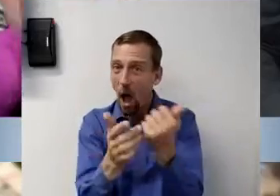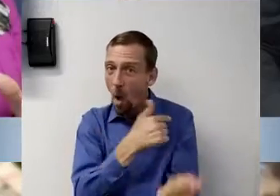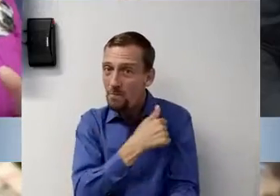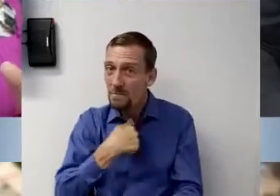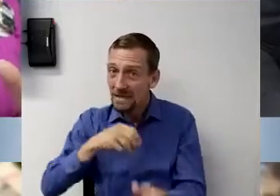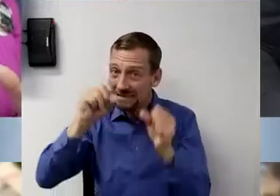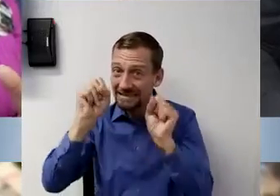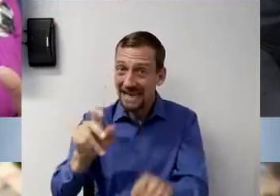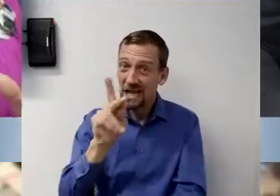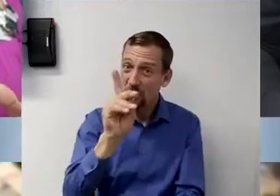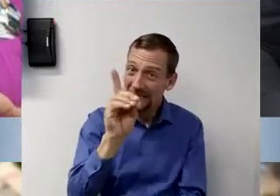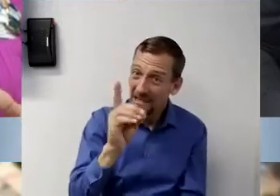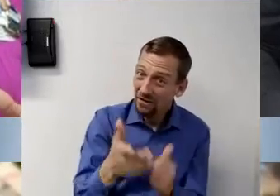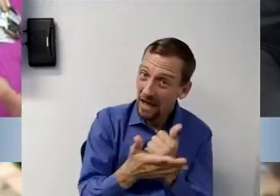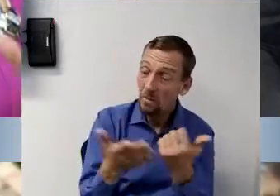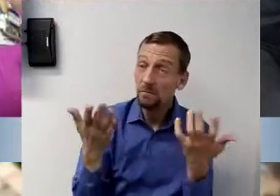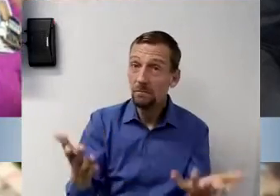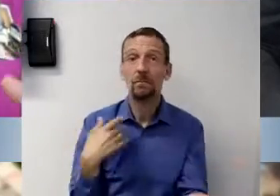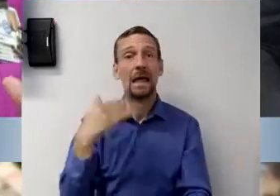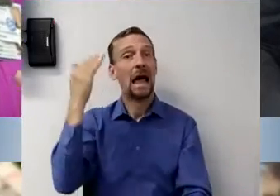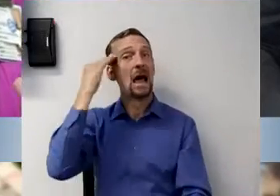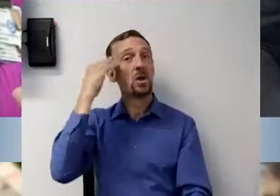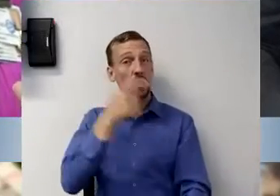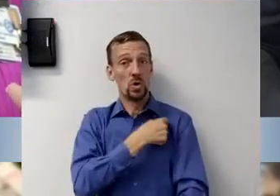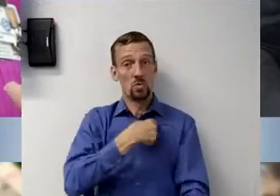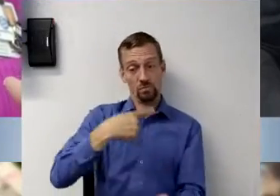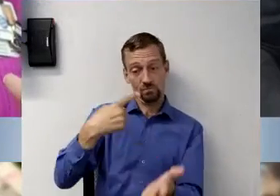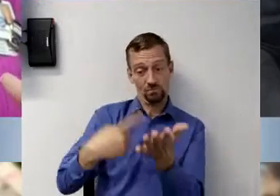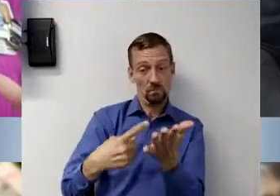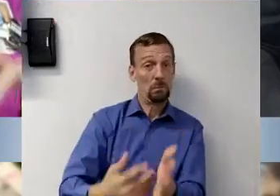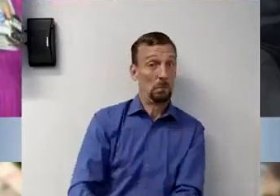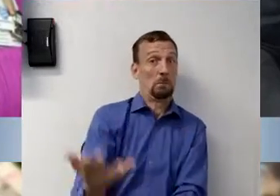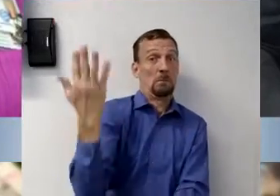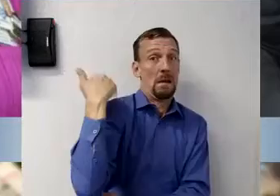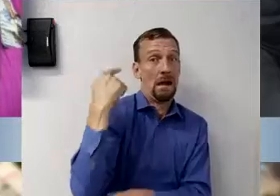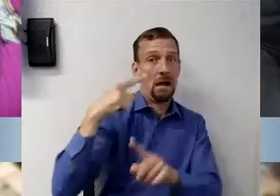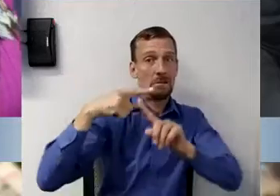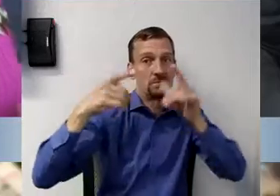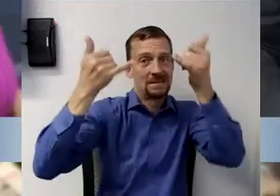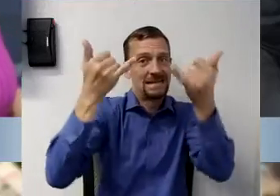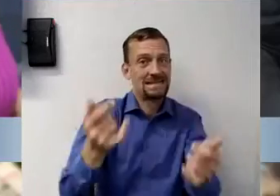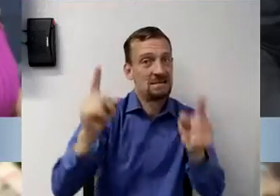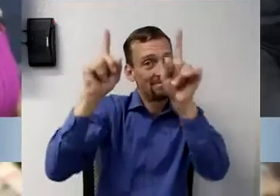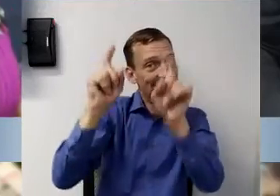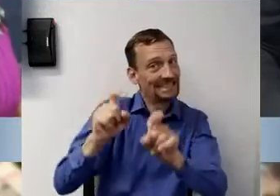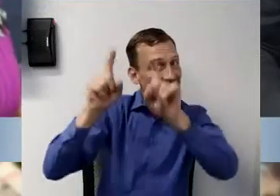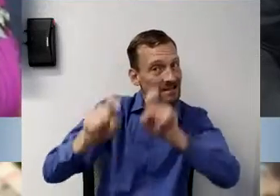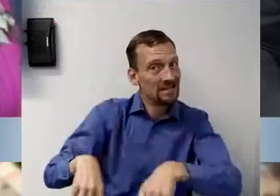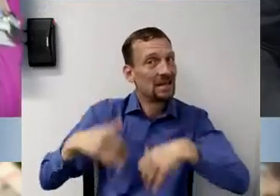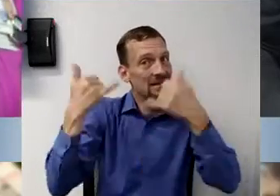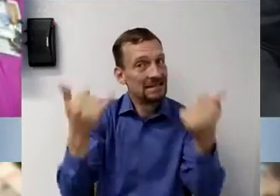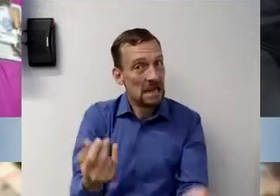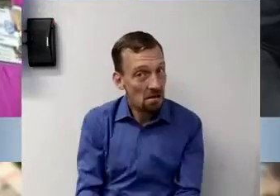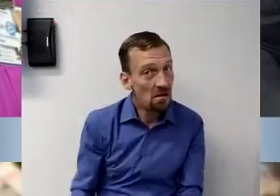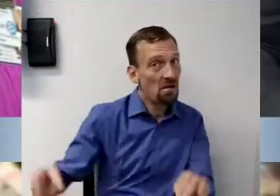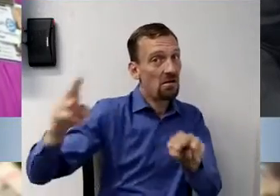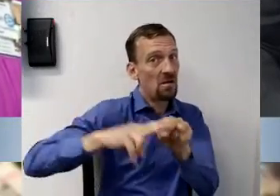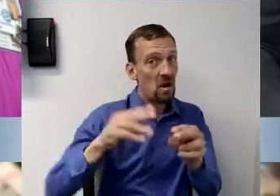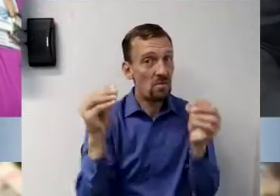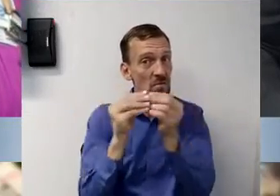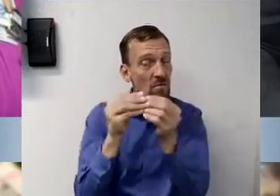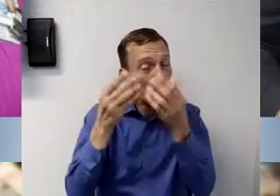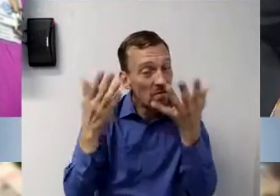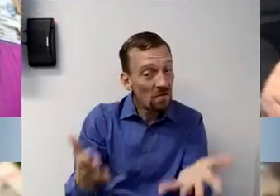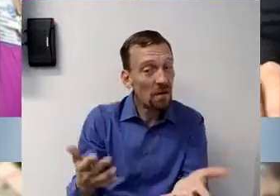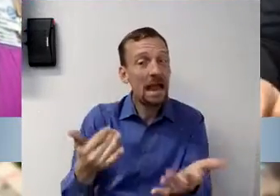I'm just going to go over these questions again. I know we have talked about them in the past, but now that testing is up, let's talk about them again.